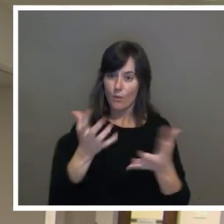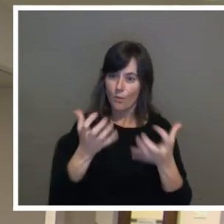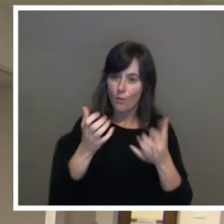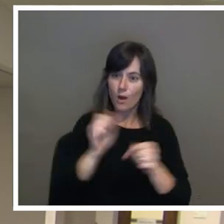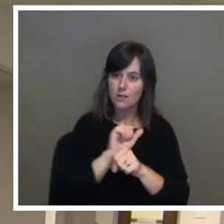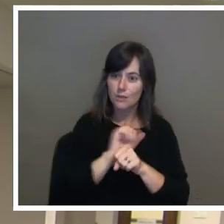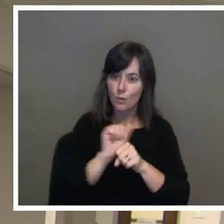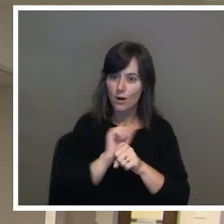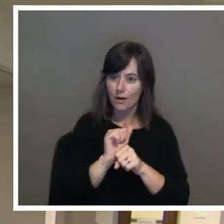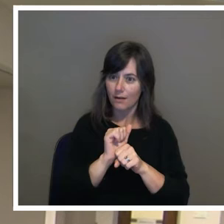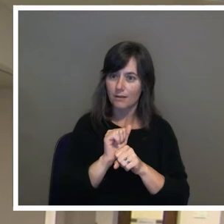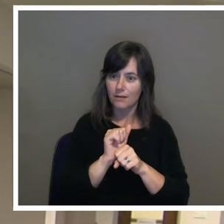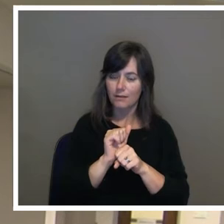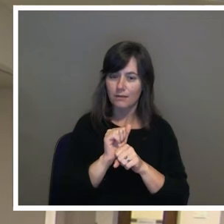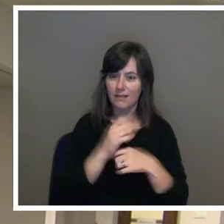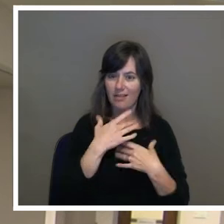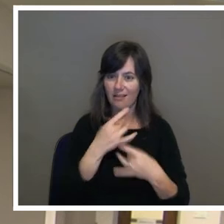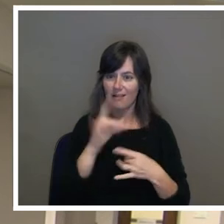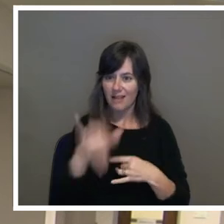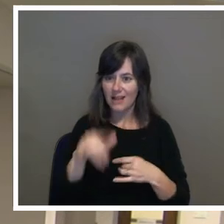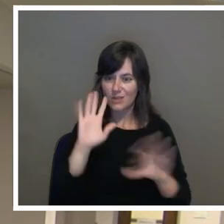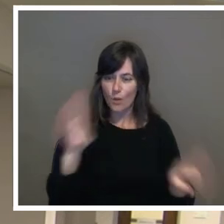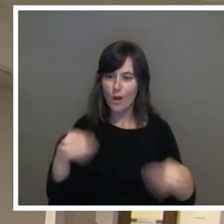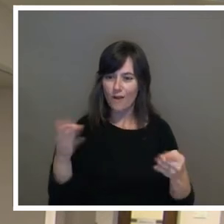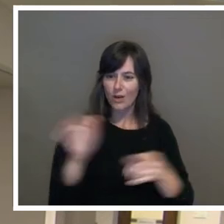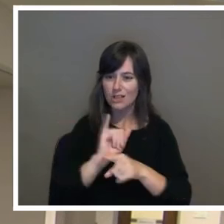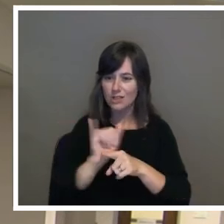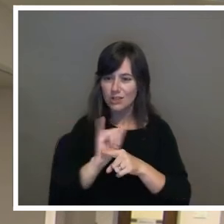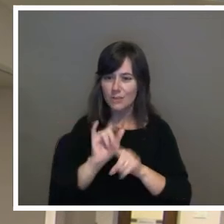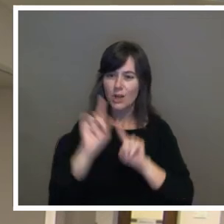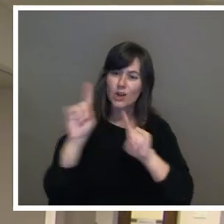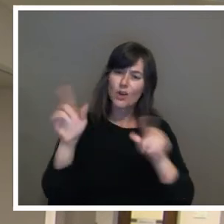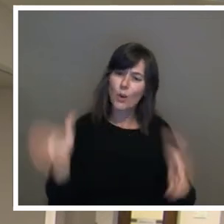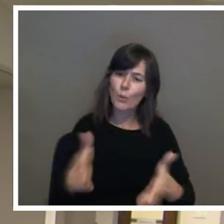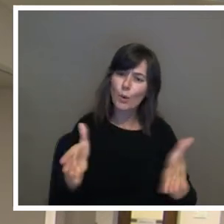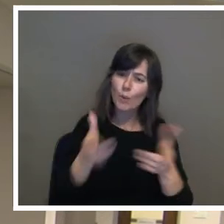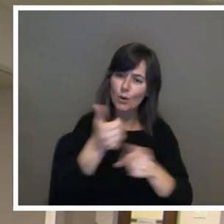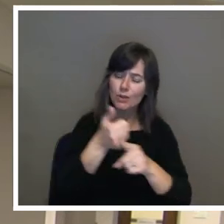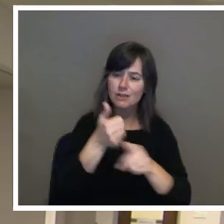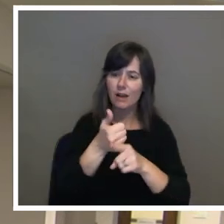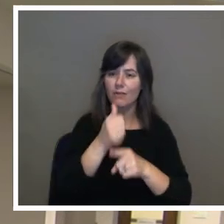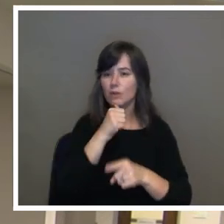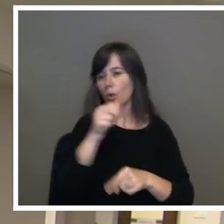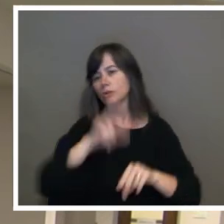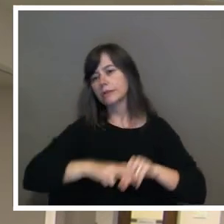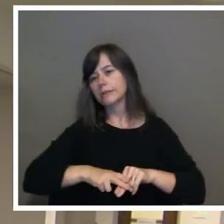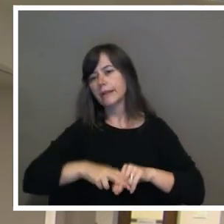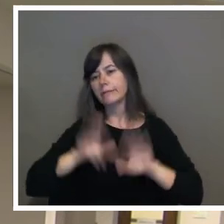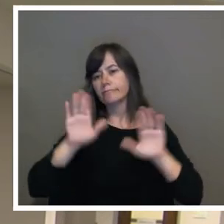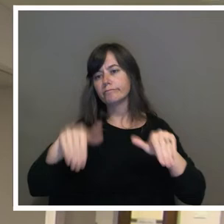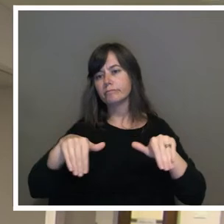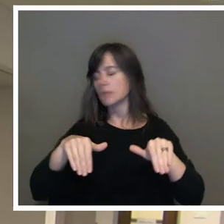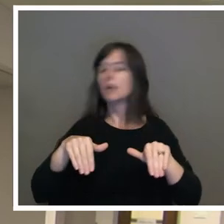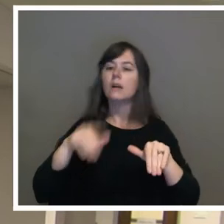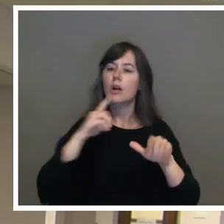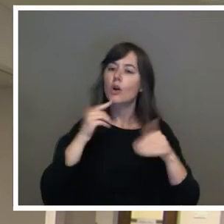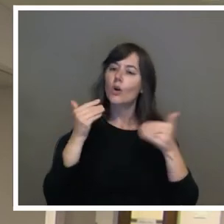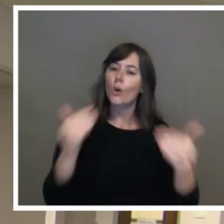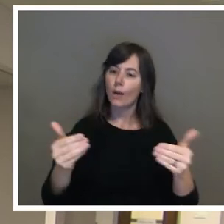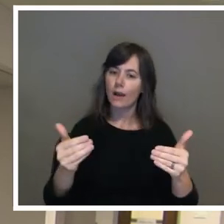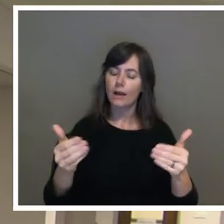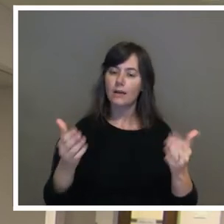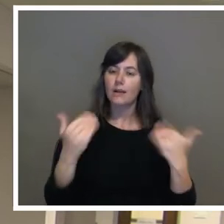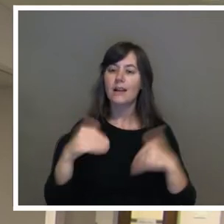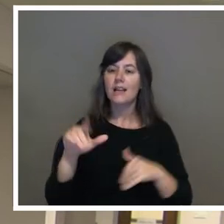offer them internships. Go promote yourselves. Don't just sit there, please. And also, is 21